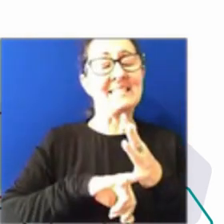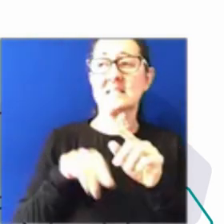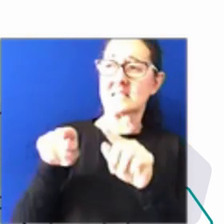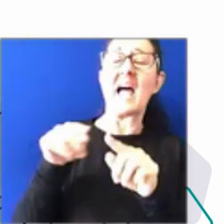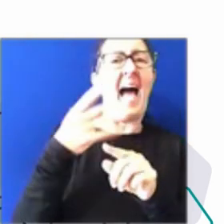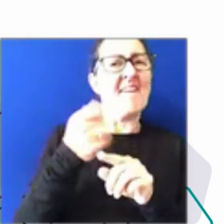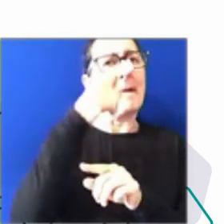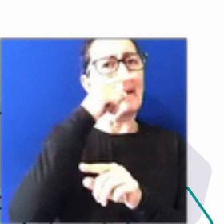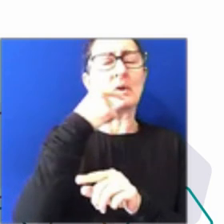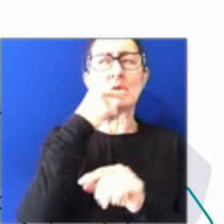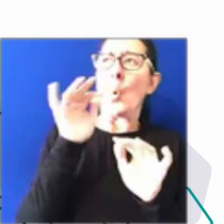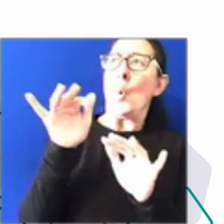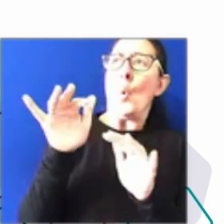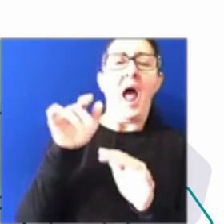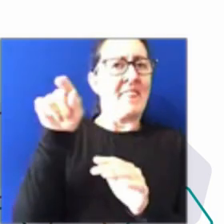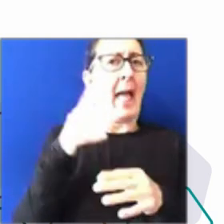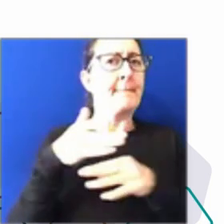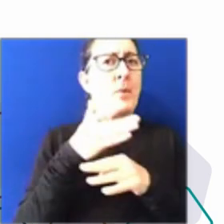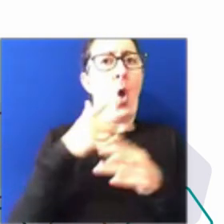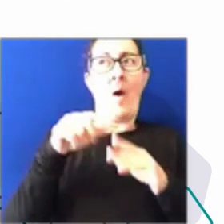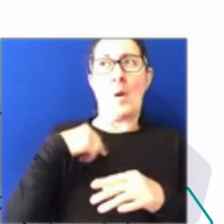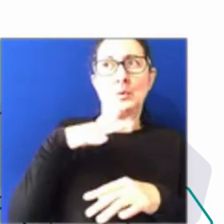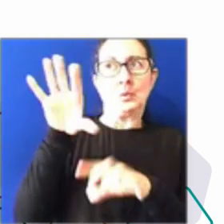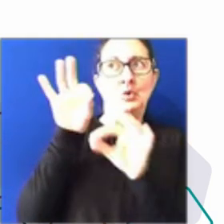and challenge the public perceptions of APS?